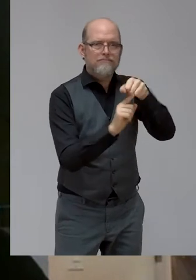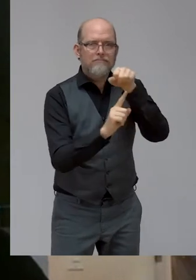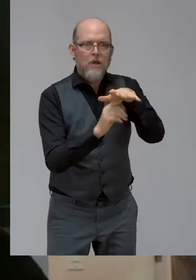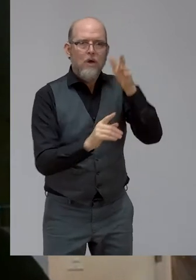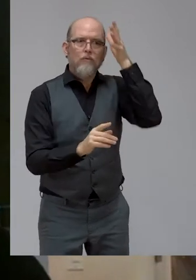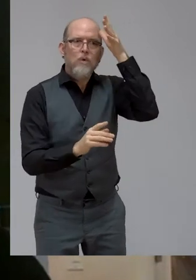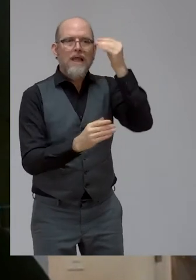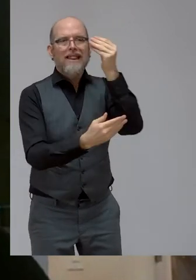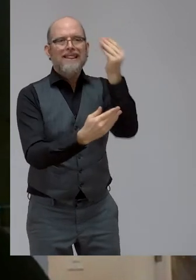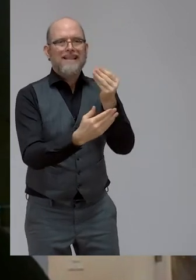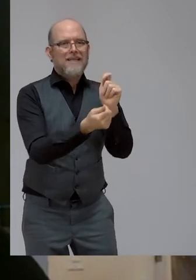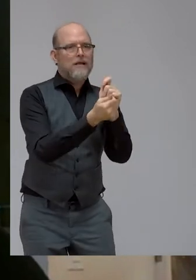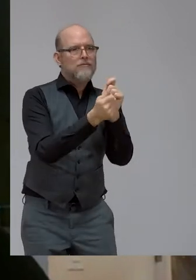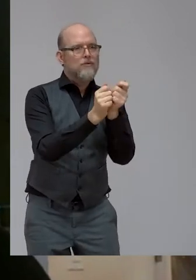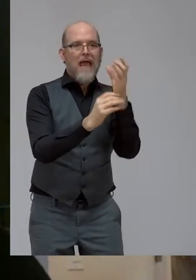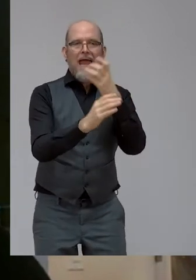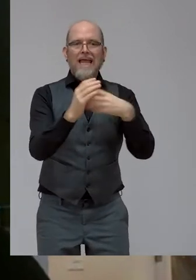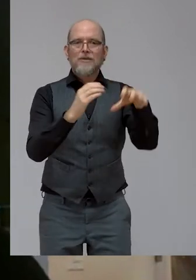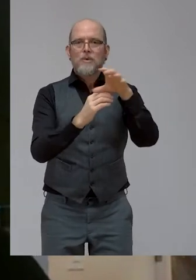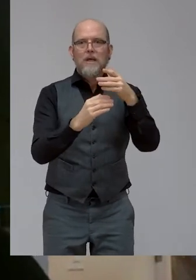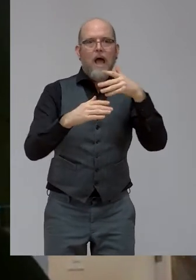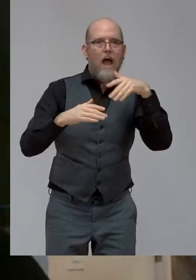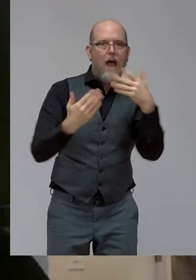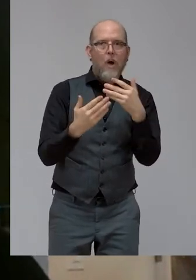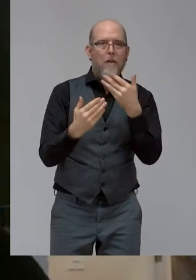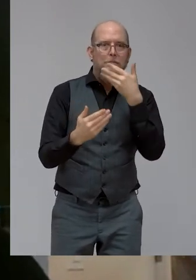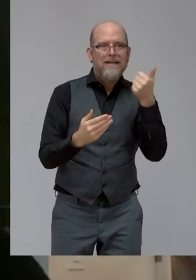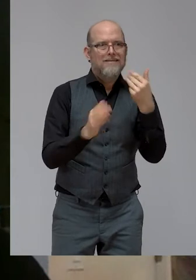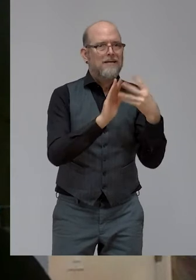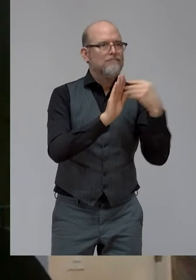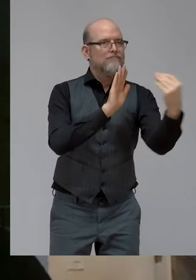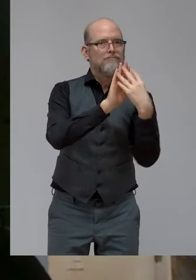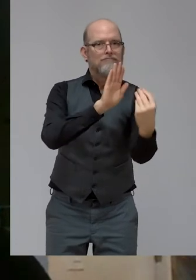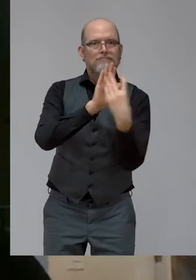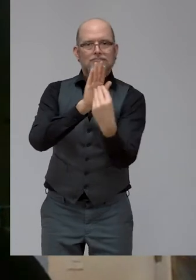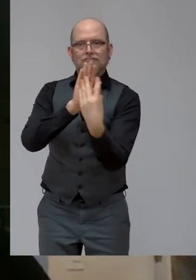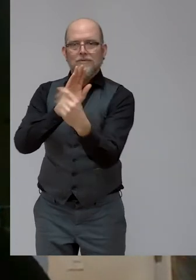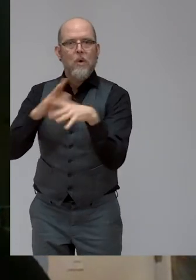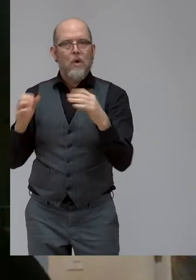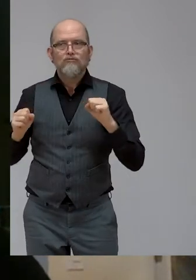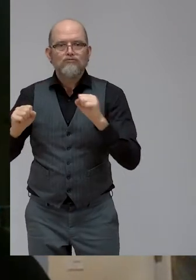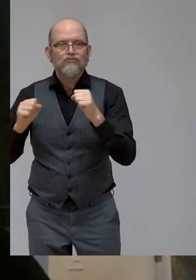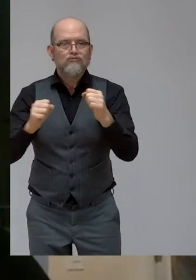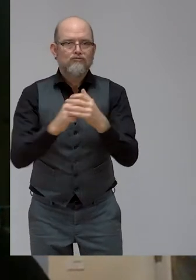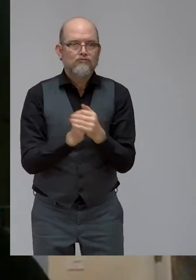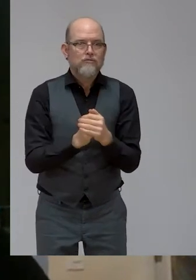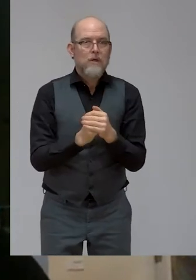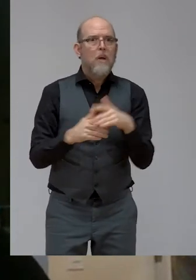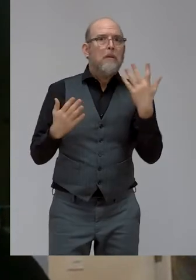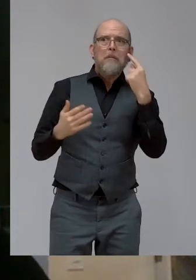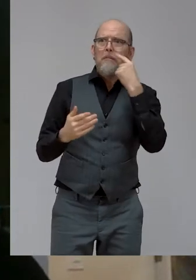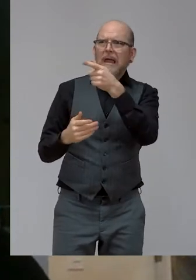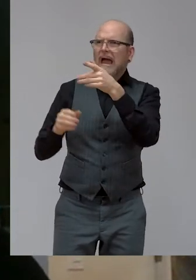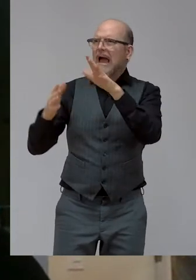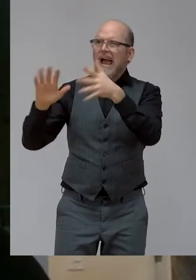our resources, what actions we take, and what gaps remain. And so this event presents an